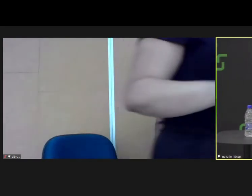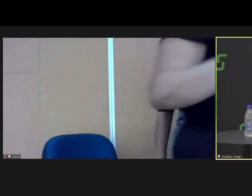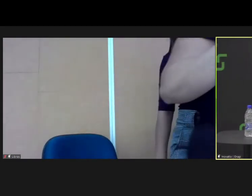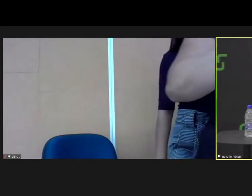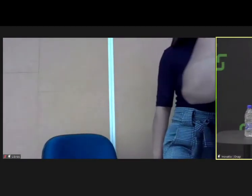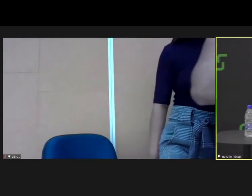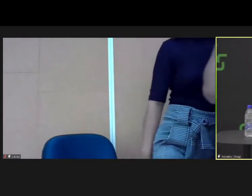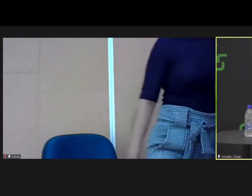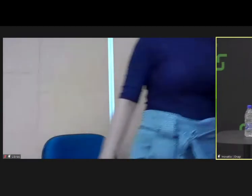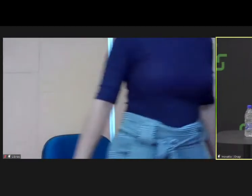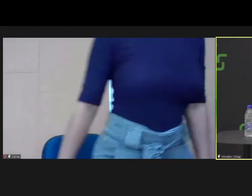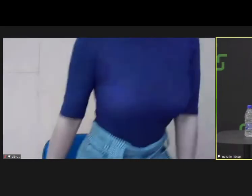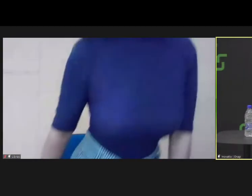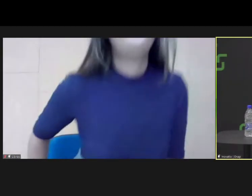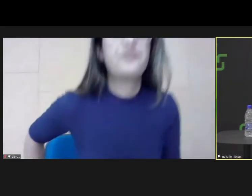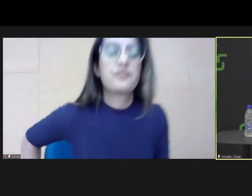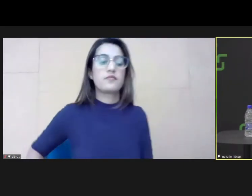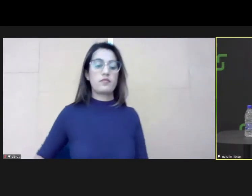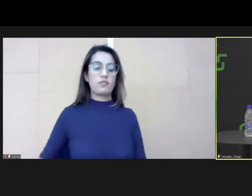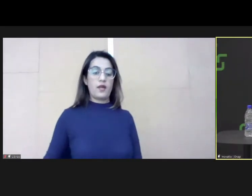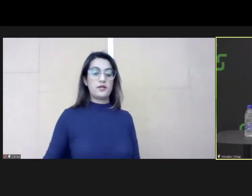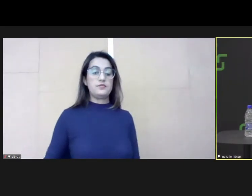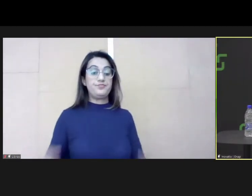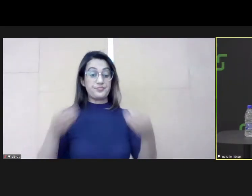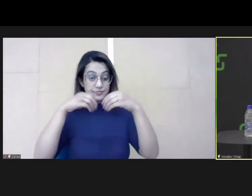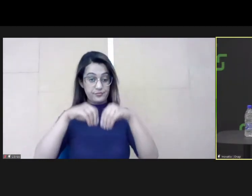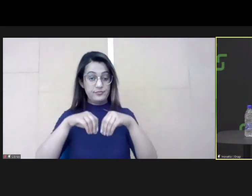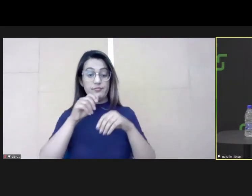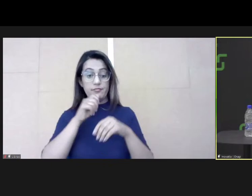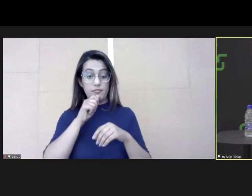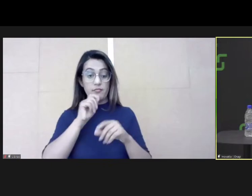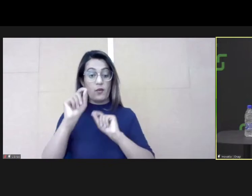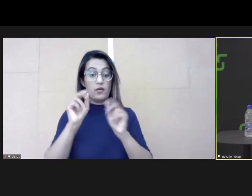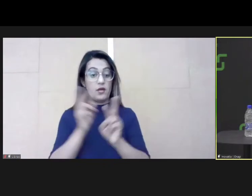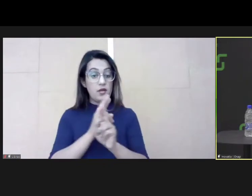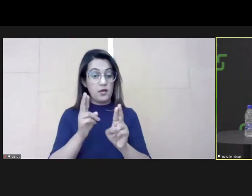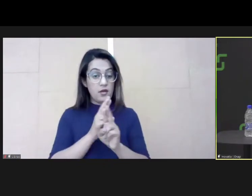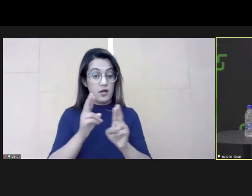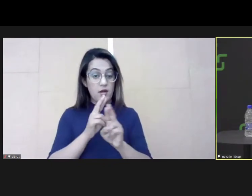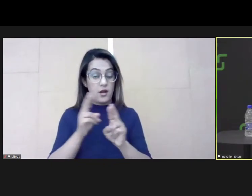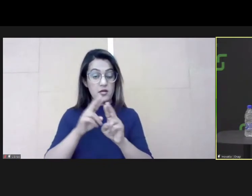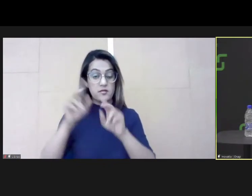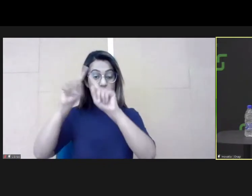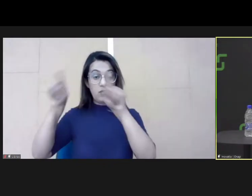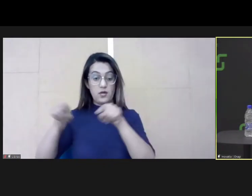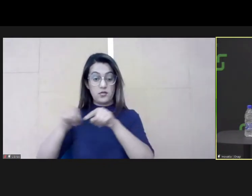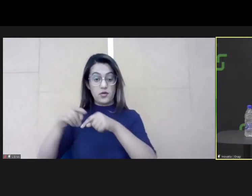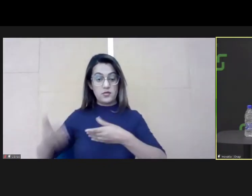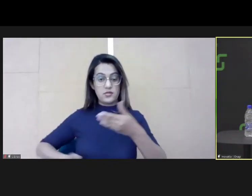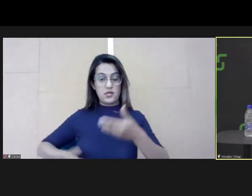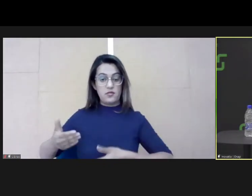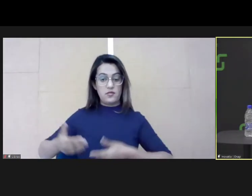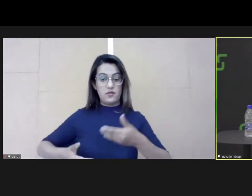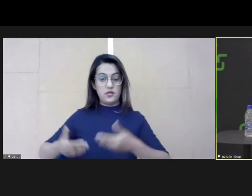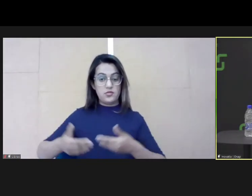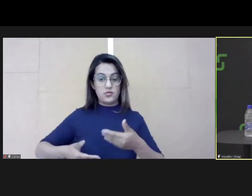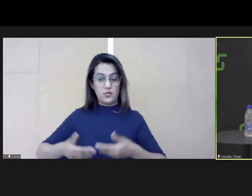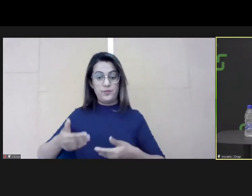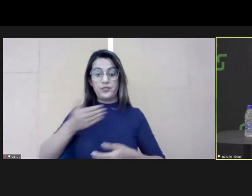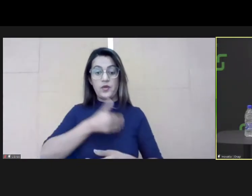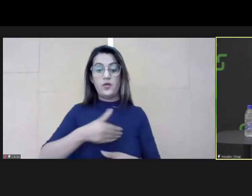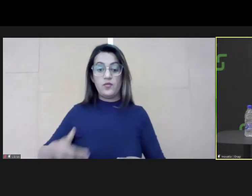to understand the race of people how to compose the